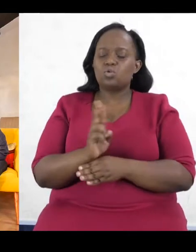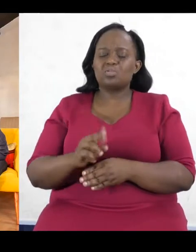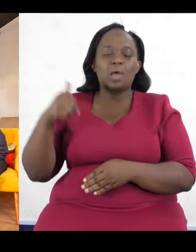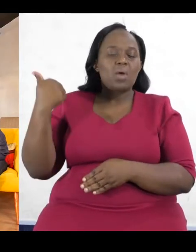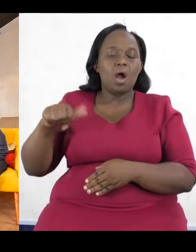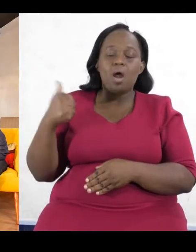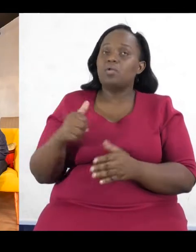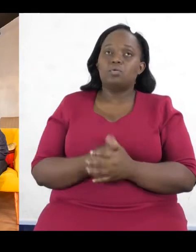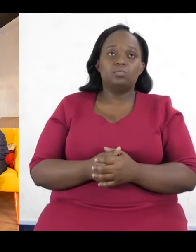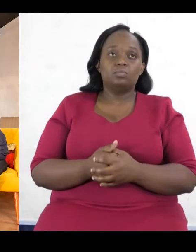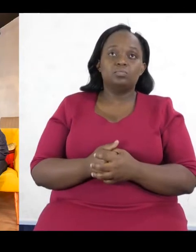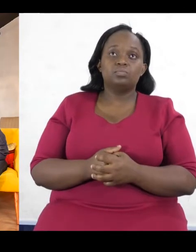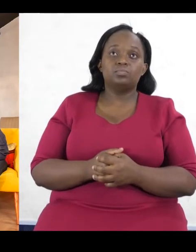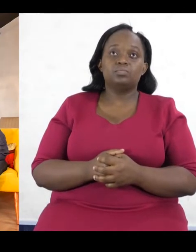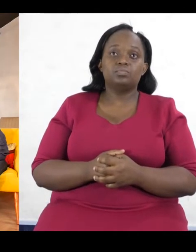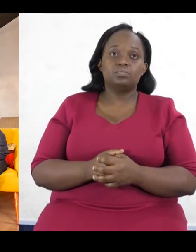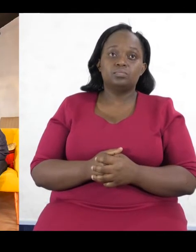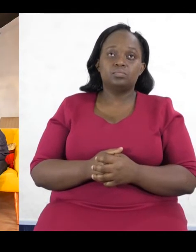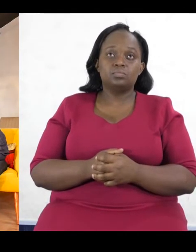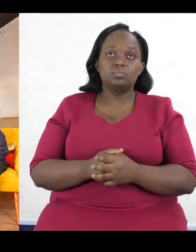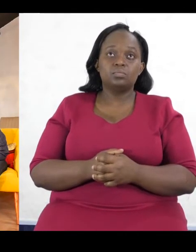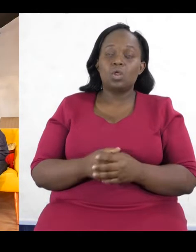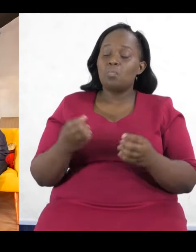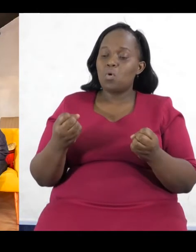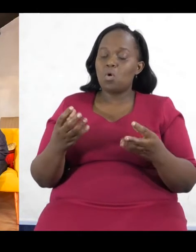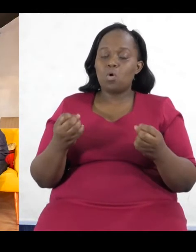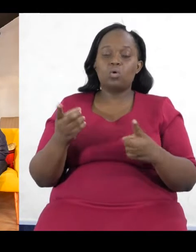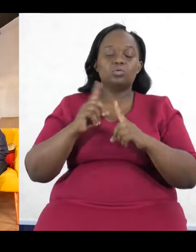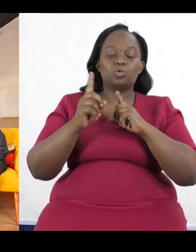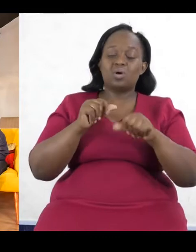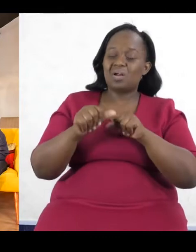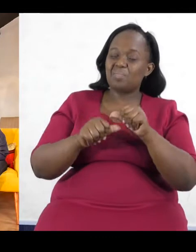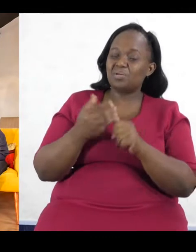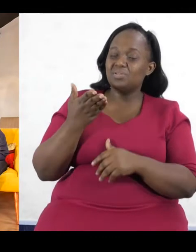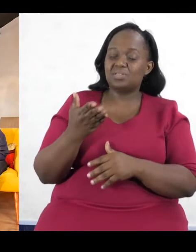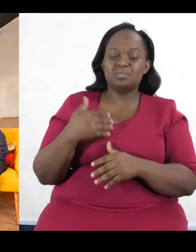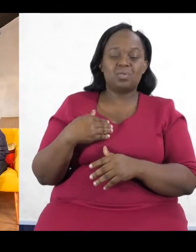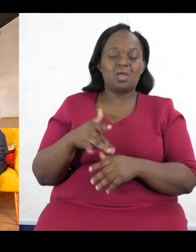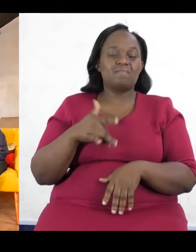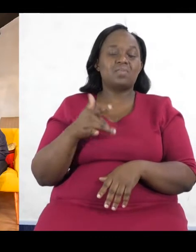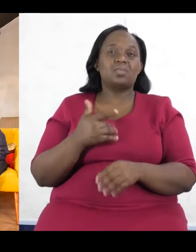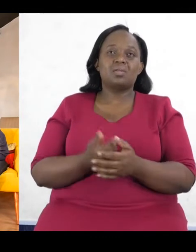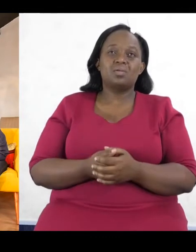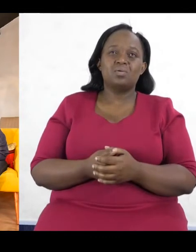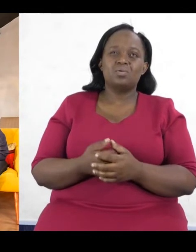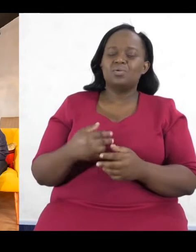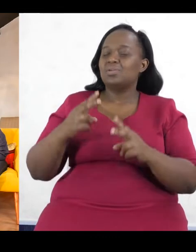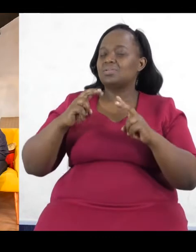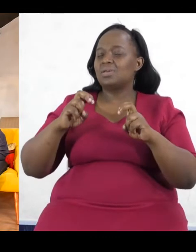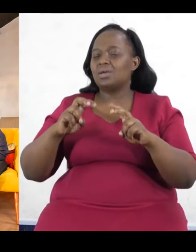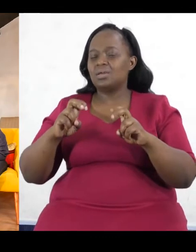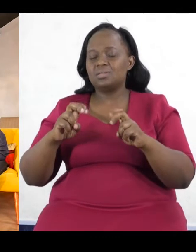The more we talk about this, the more I think we are looking for something revolutionary, not evolution, because I don't see